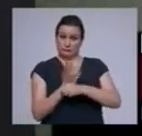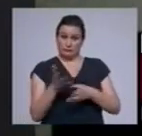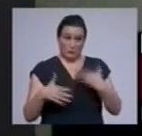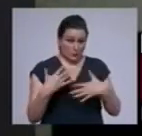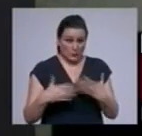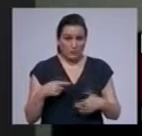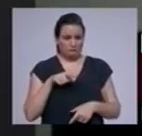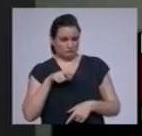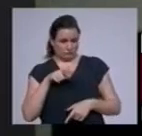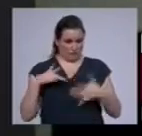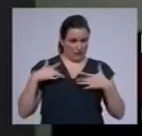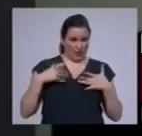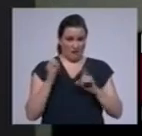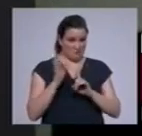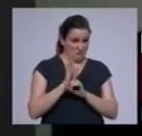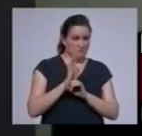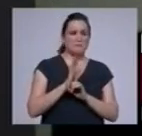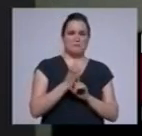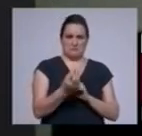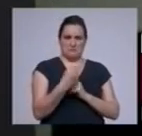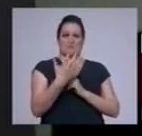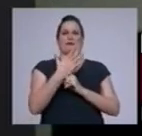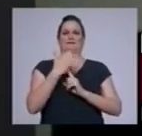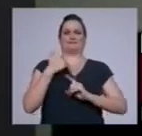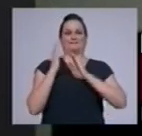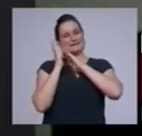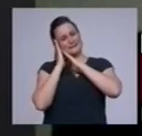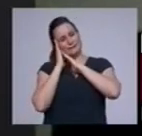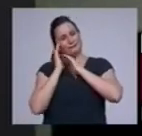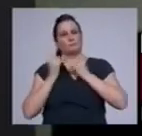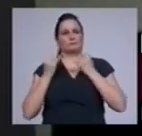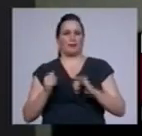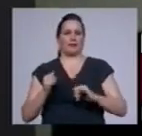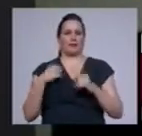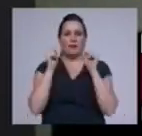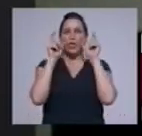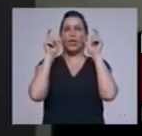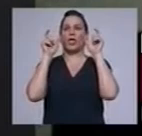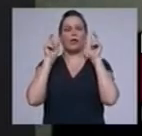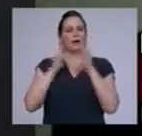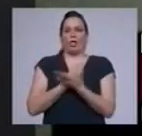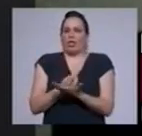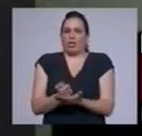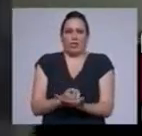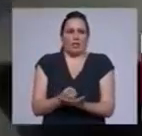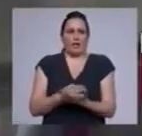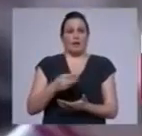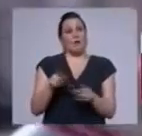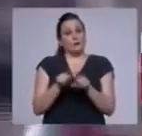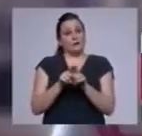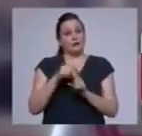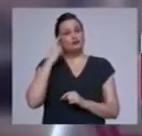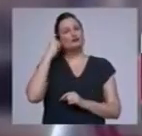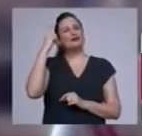can almost certainly impact the quality of our sleep, aggravate insomnia, and lead to vivid dreams.